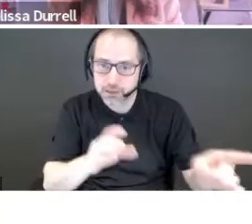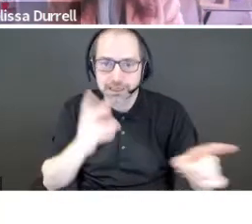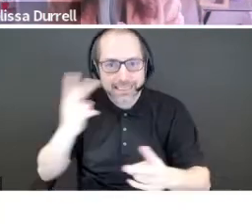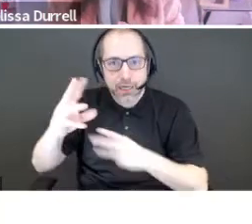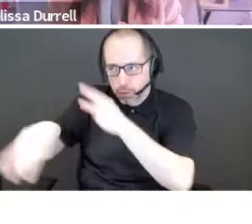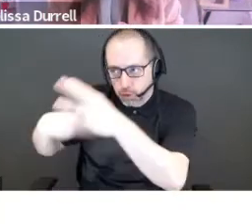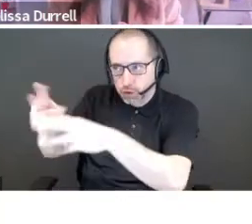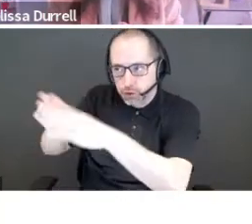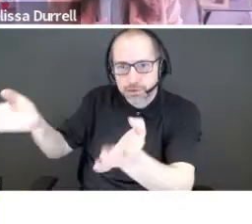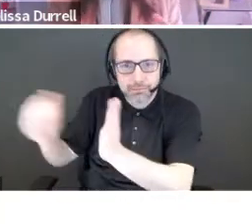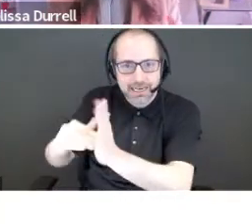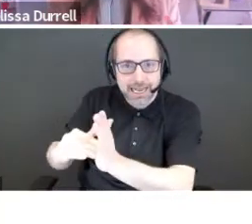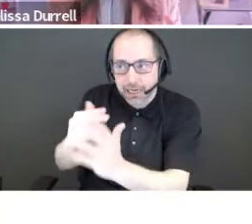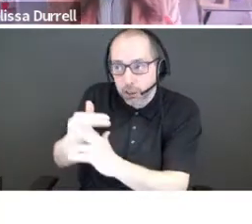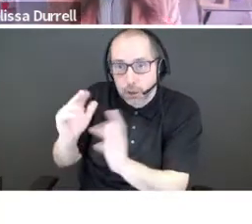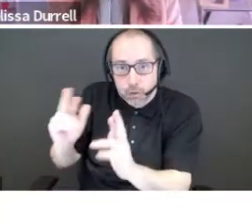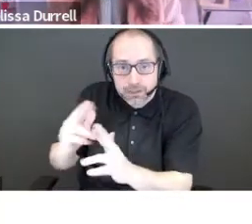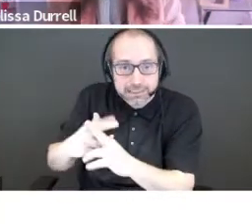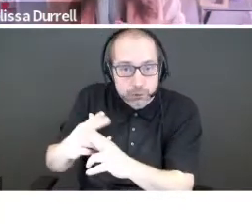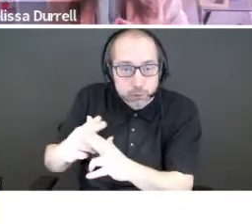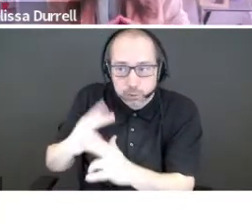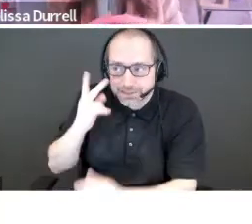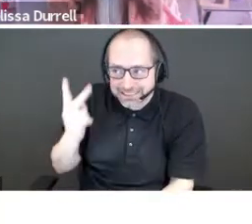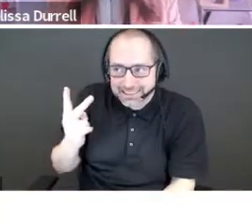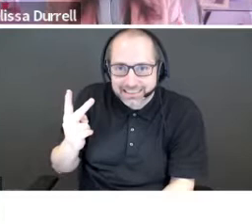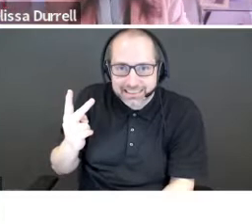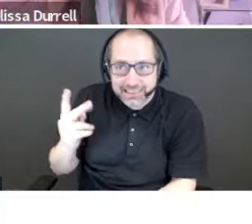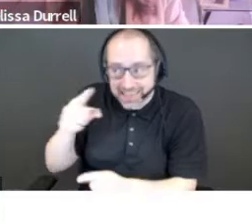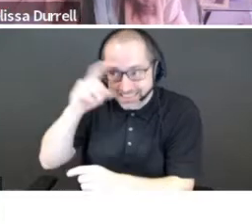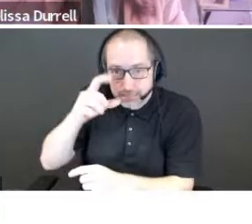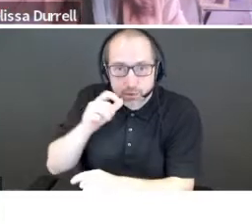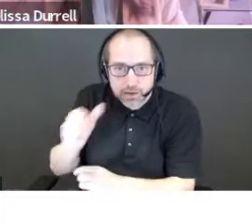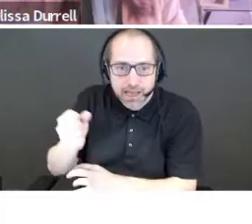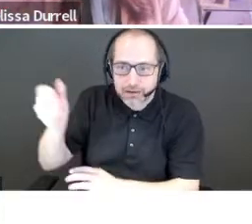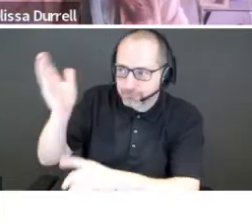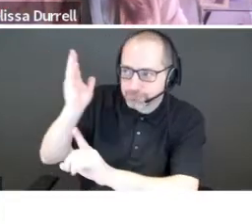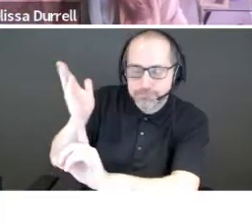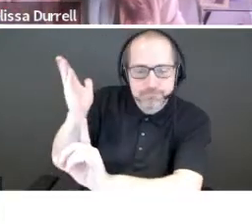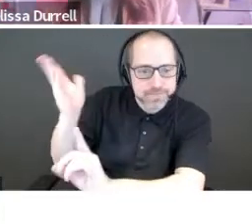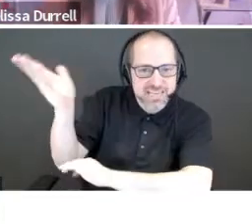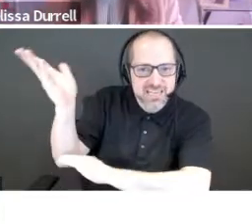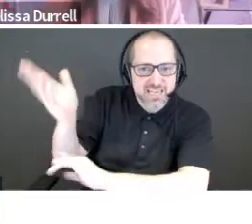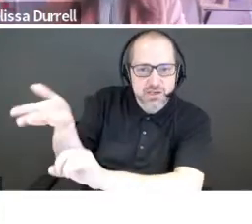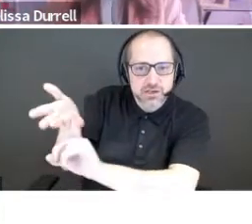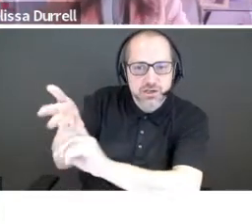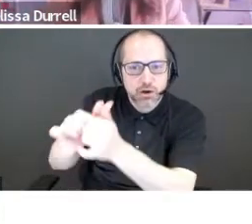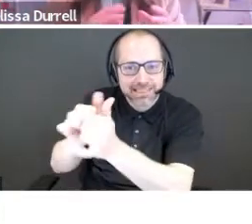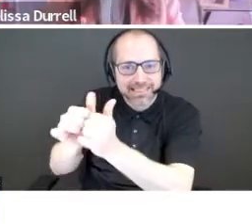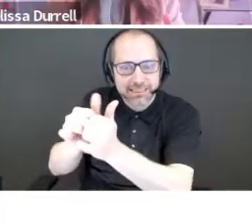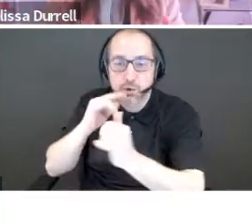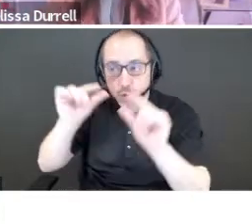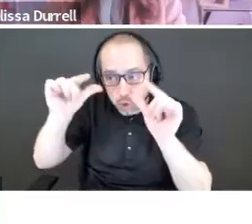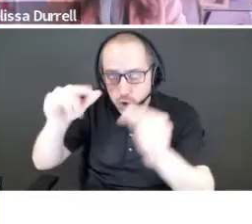even this summer, we're starting to see some pitch competitions coming up. And so I encourage all of you to Google pitch competitions in Canada